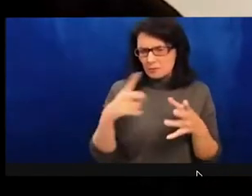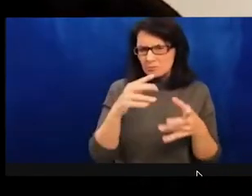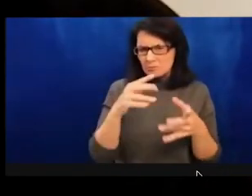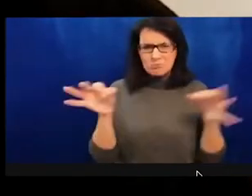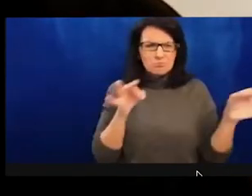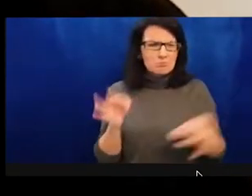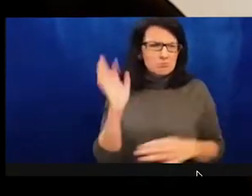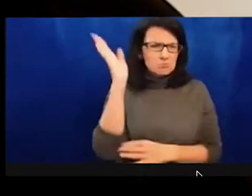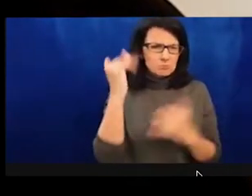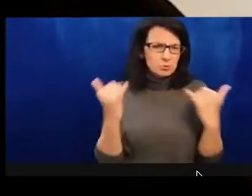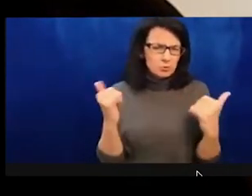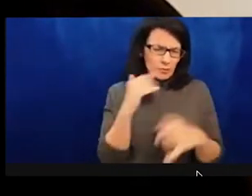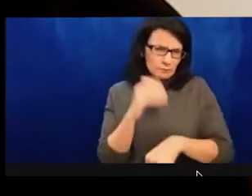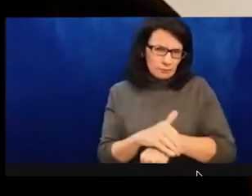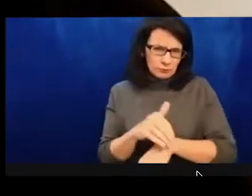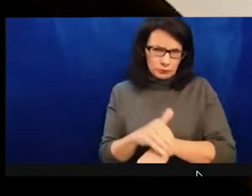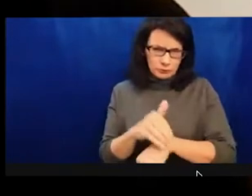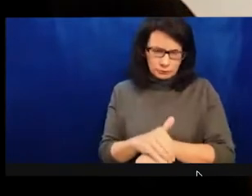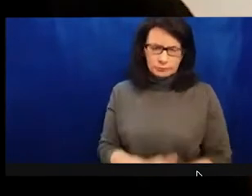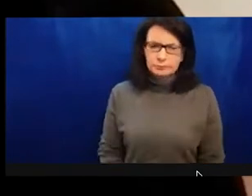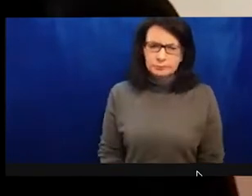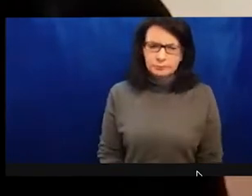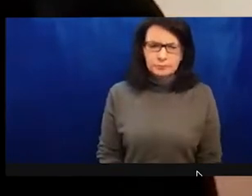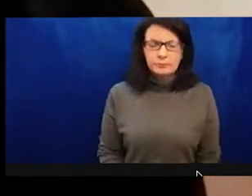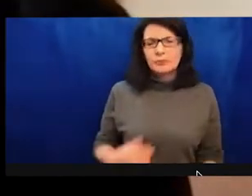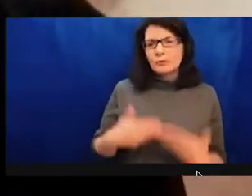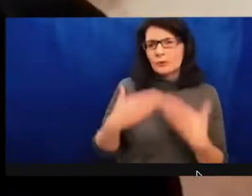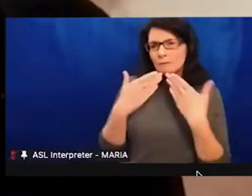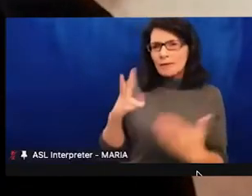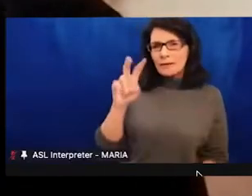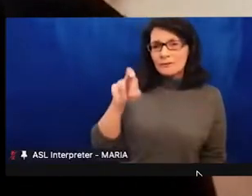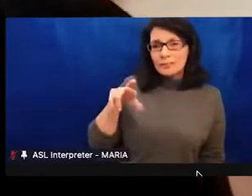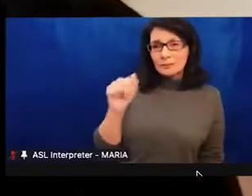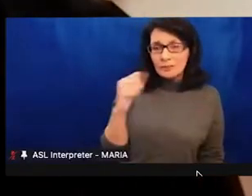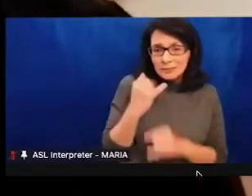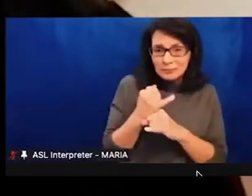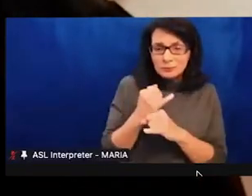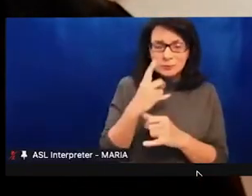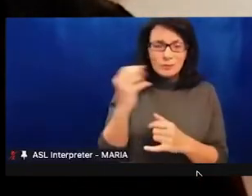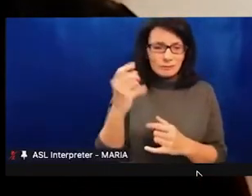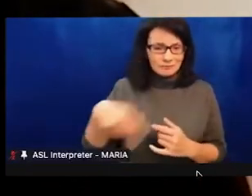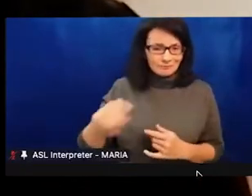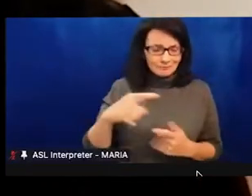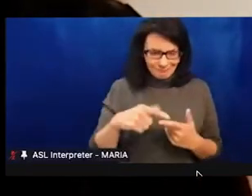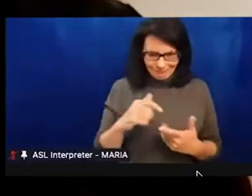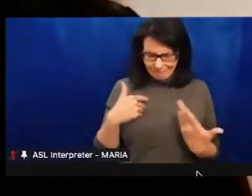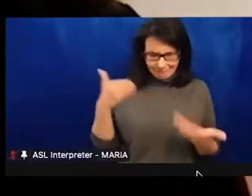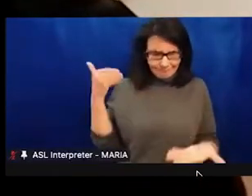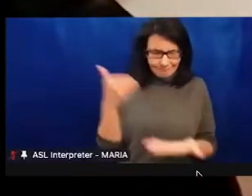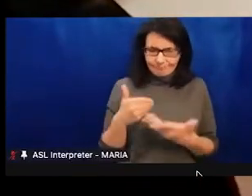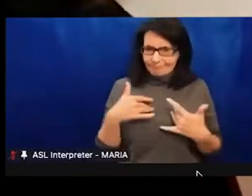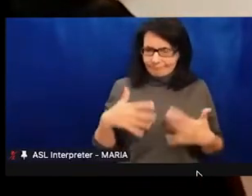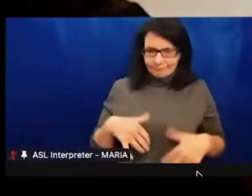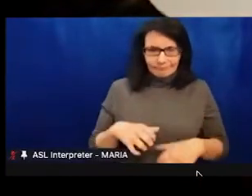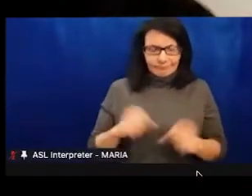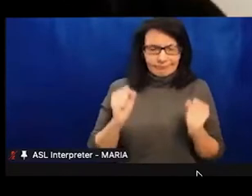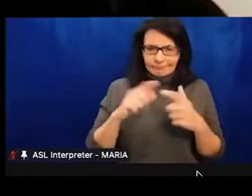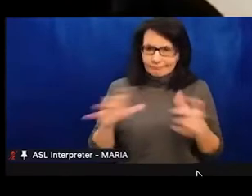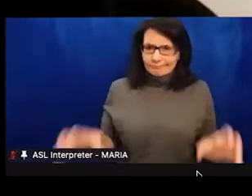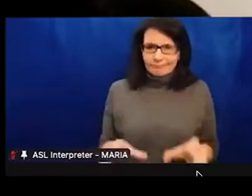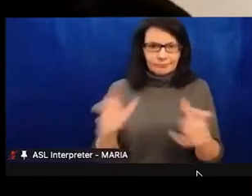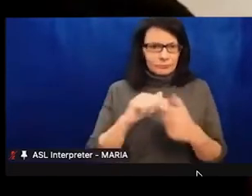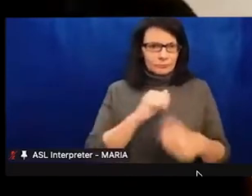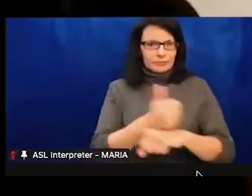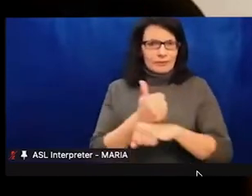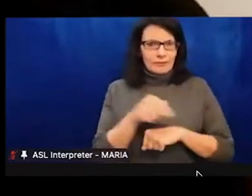ASL interpreters, look for the ASL screen window and pin it so it's visible throughout the event. Both are offered today